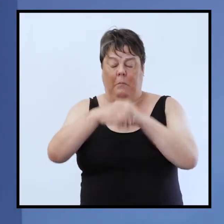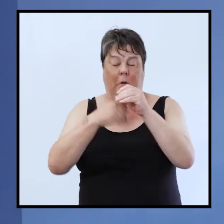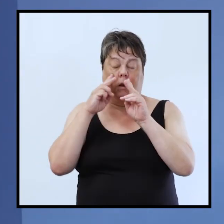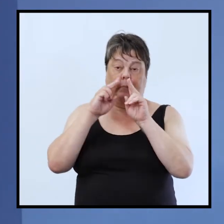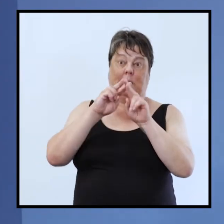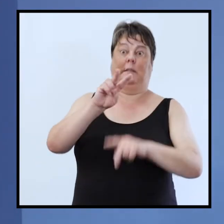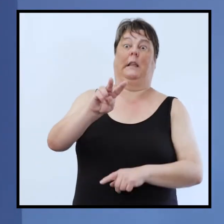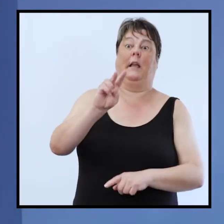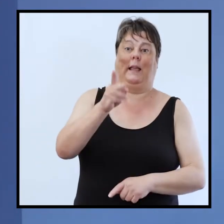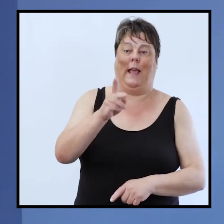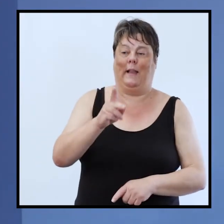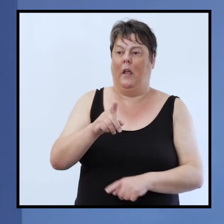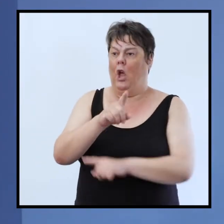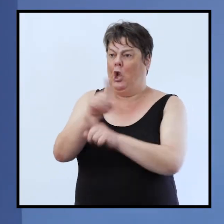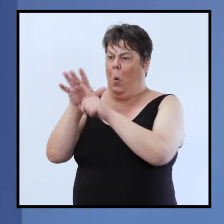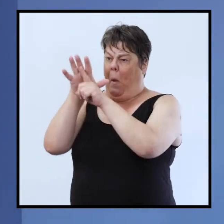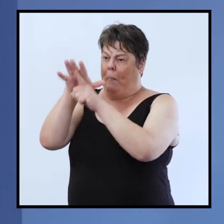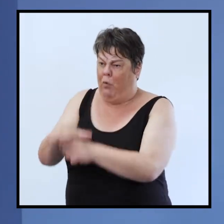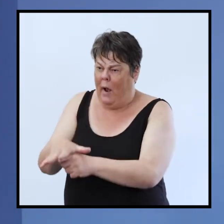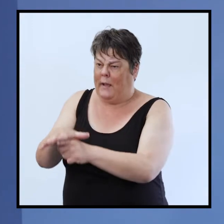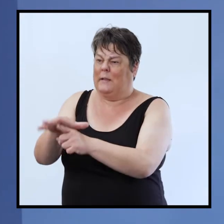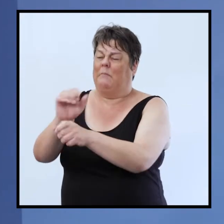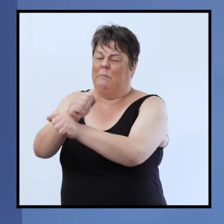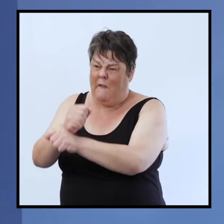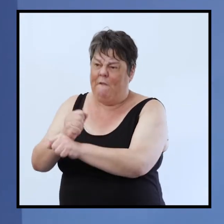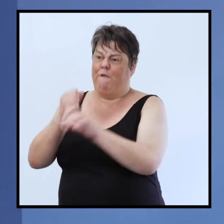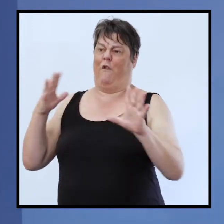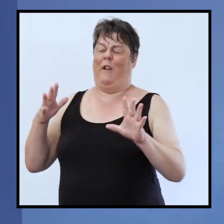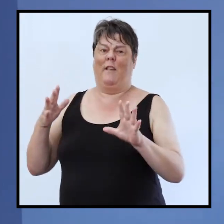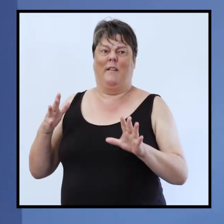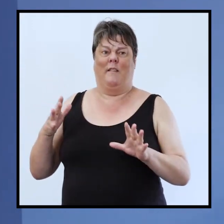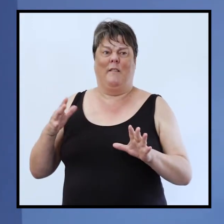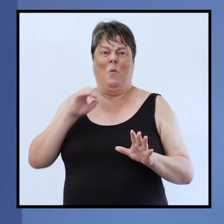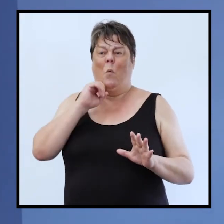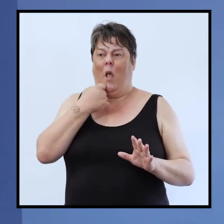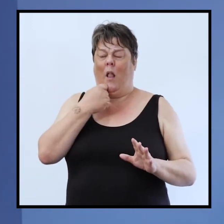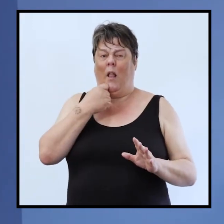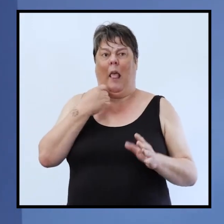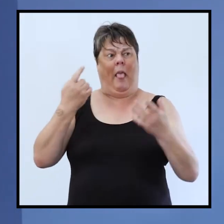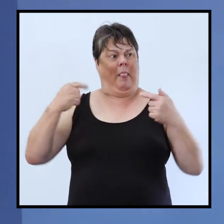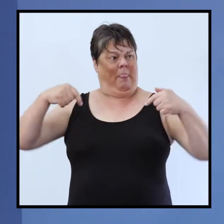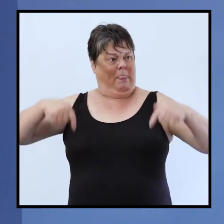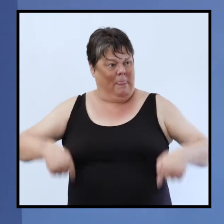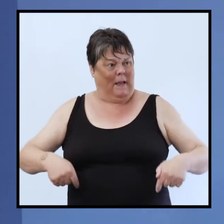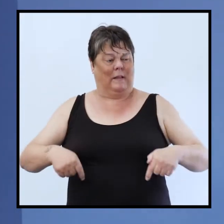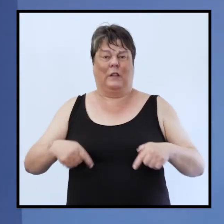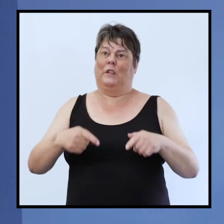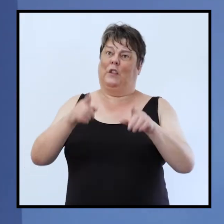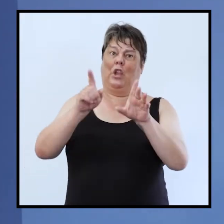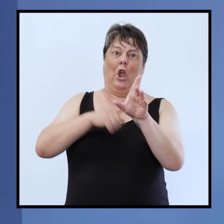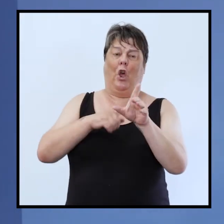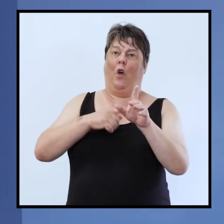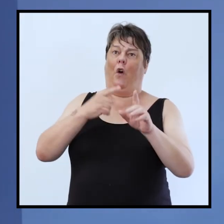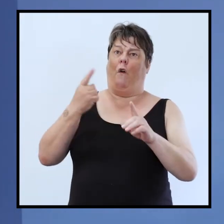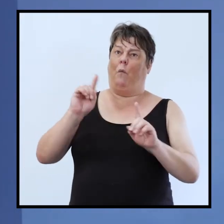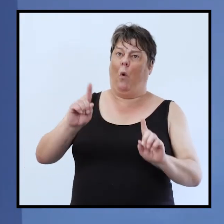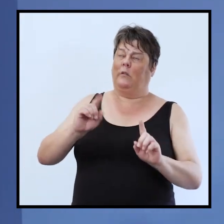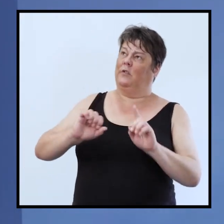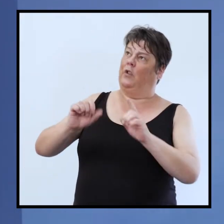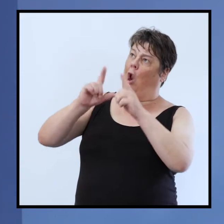blind to set the oppressed free to proclaim the year of the lord's favor